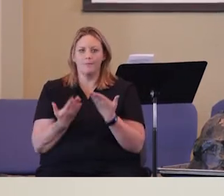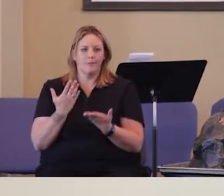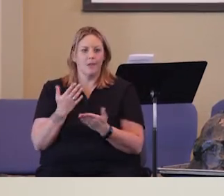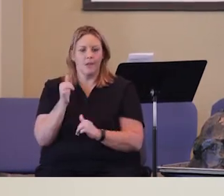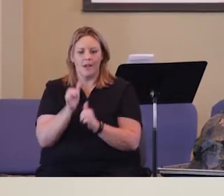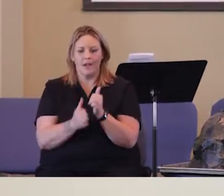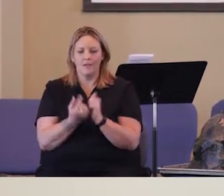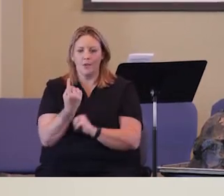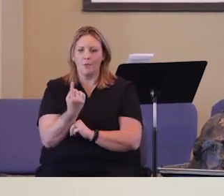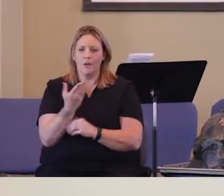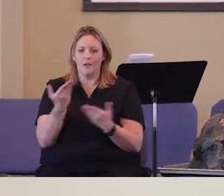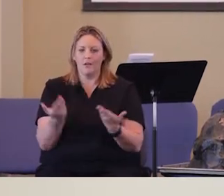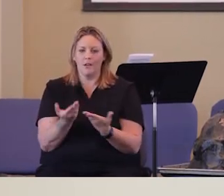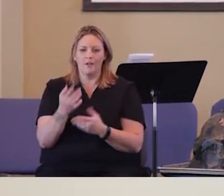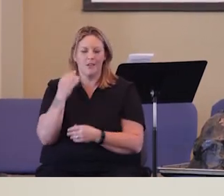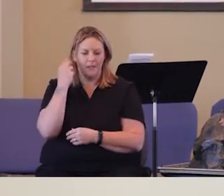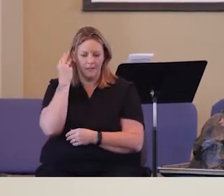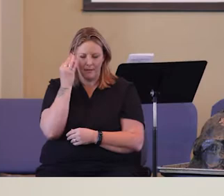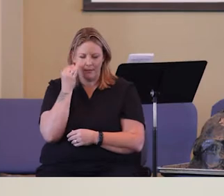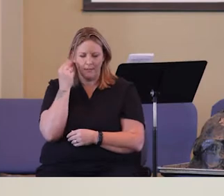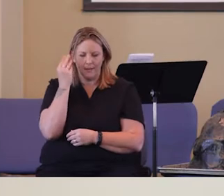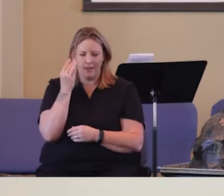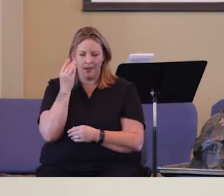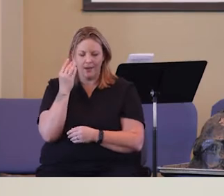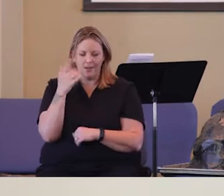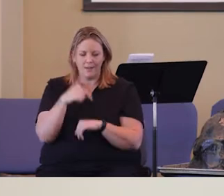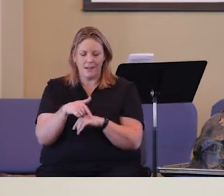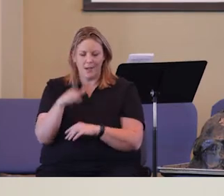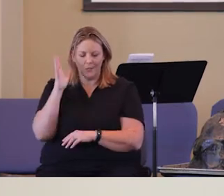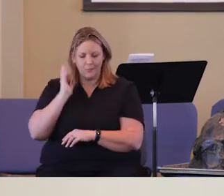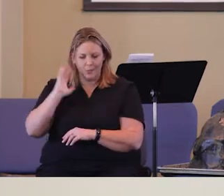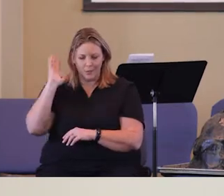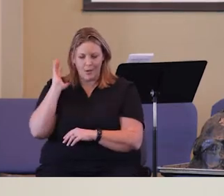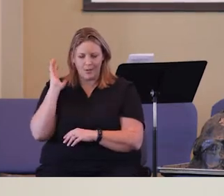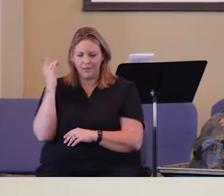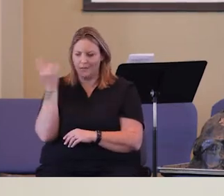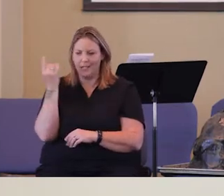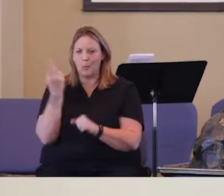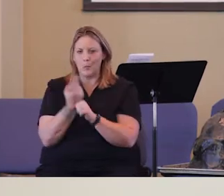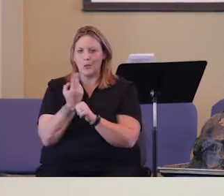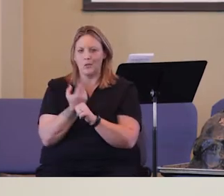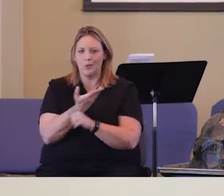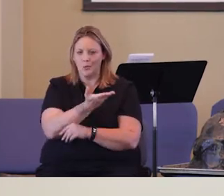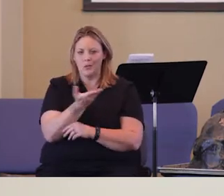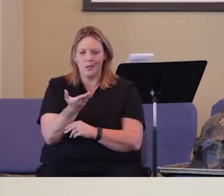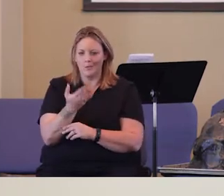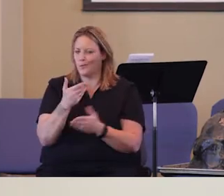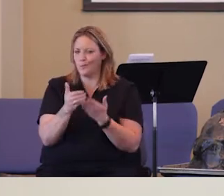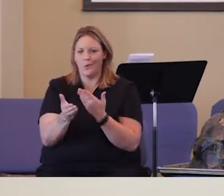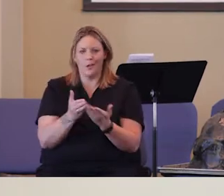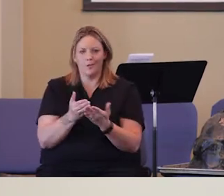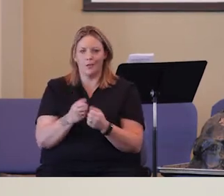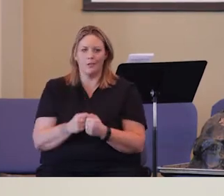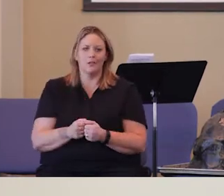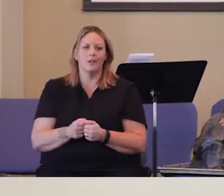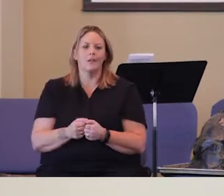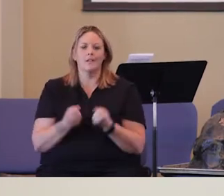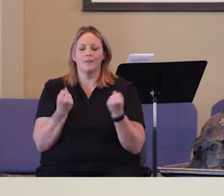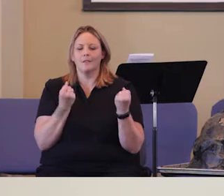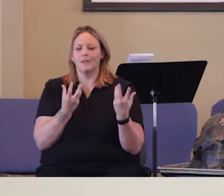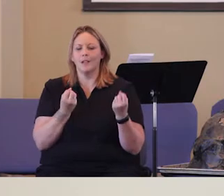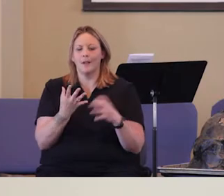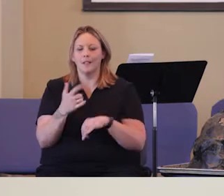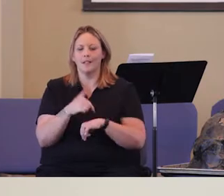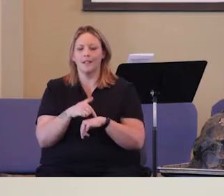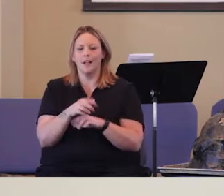And I can think probably everyone here can think of a time when someone else used them for whatever. There's been